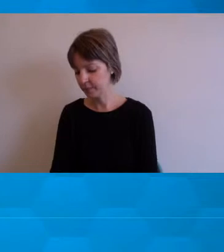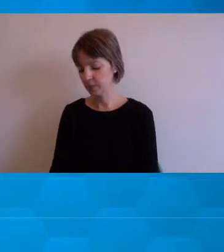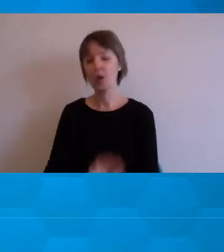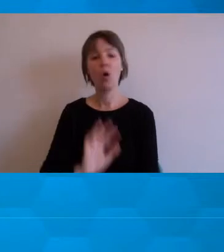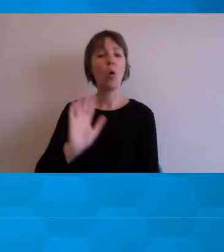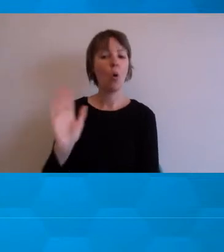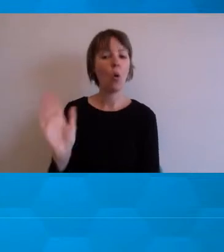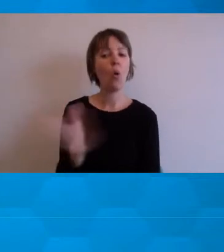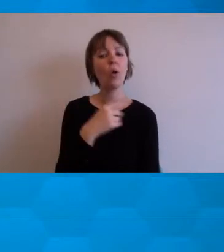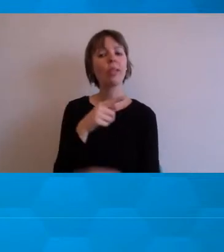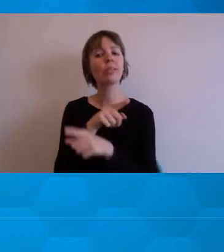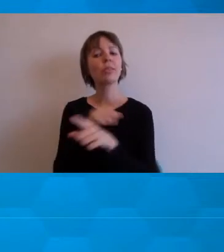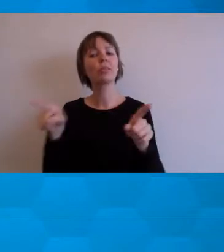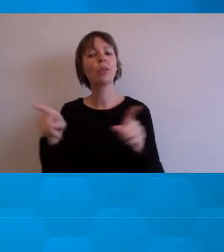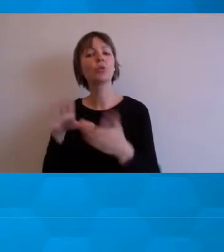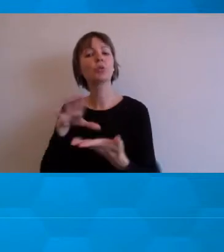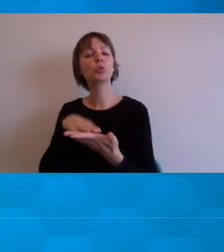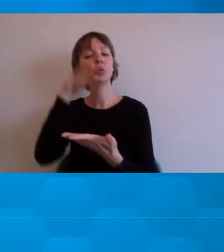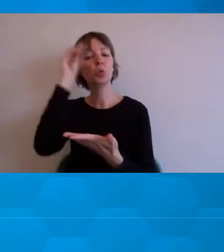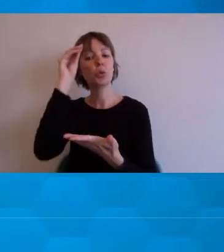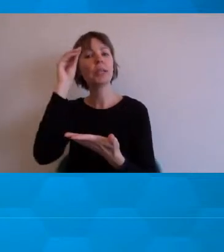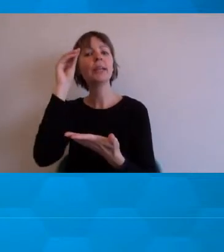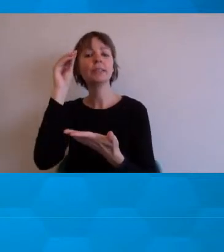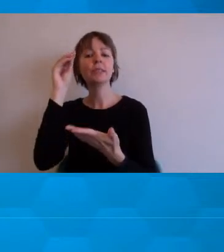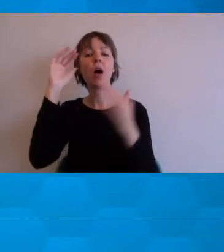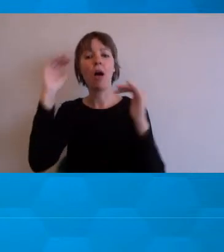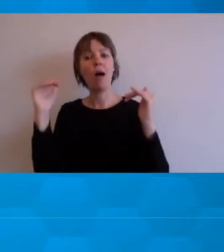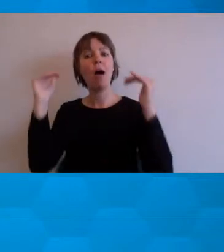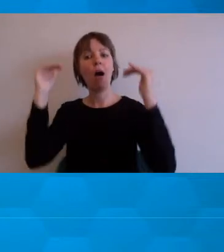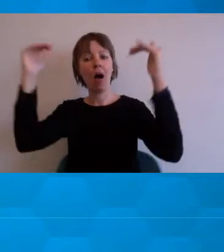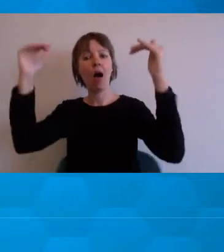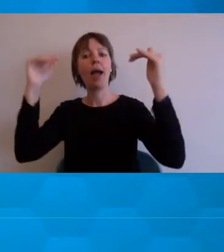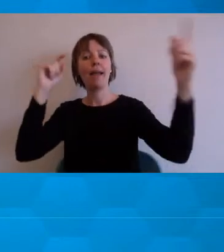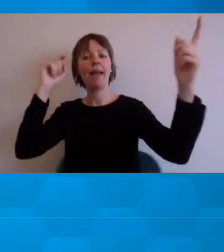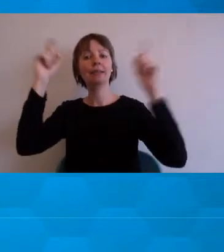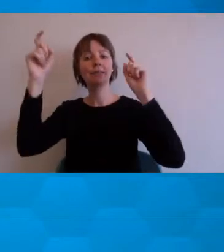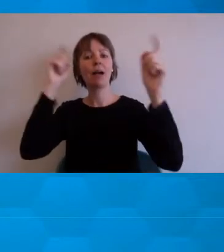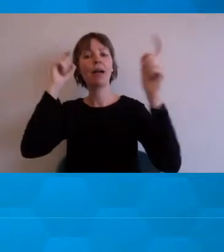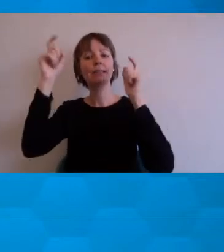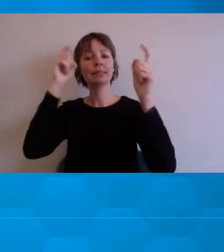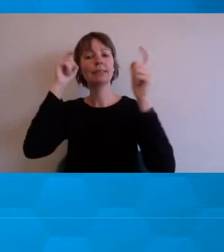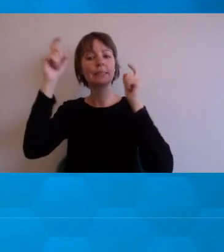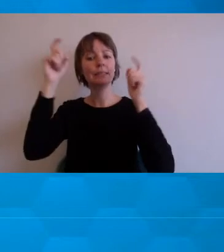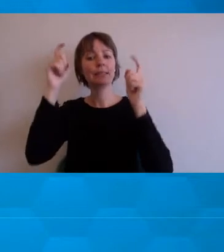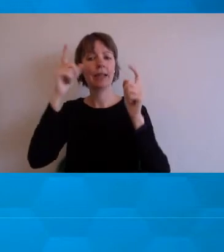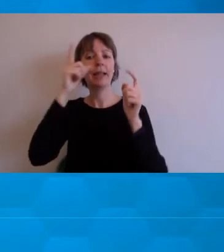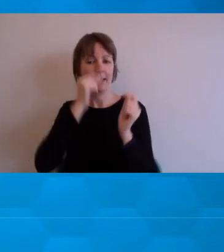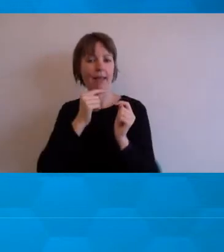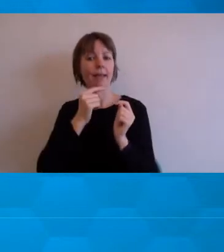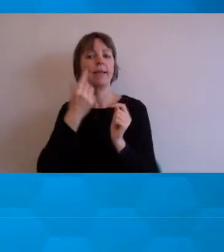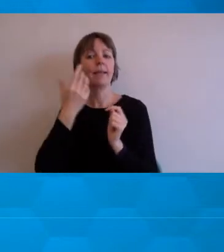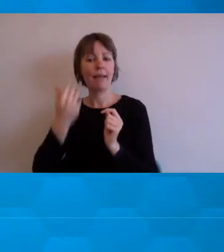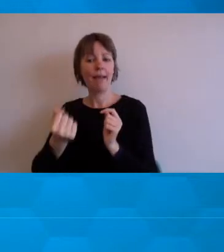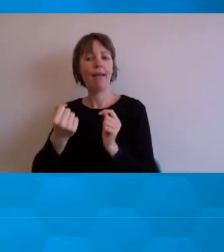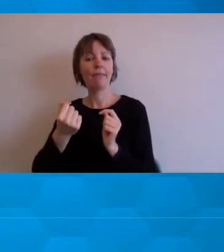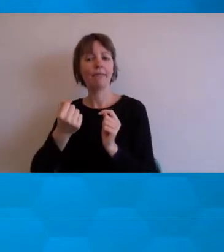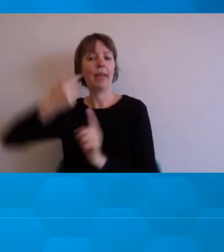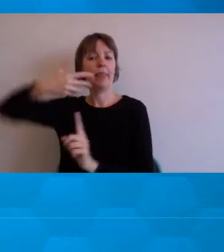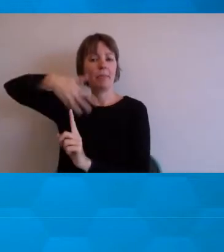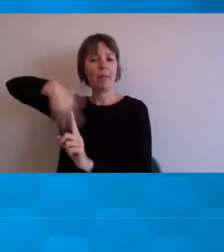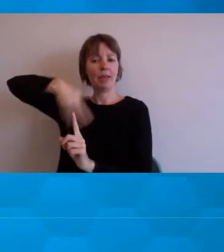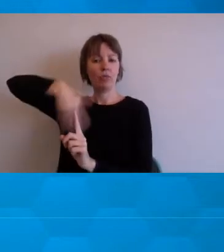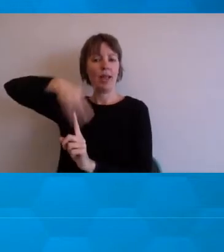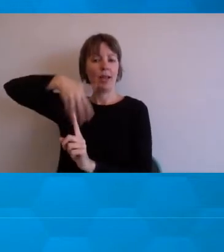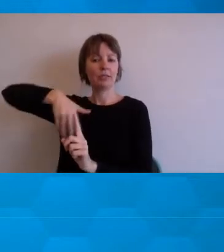apparent, is that high levels of anxiety can can be sitting in the background and anxiety, as we know,